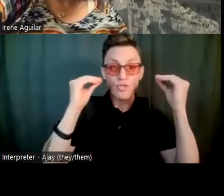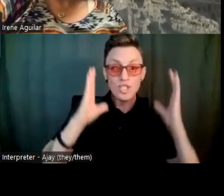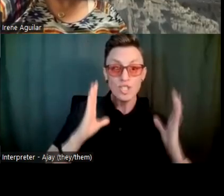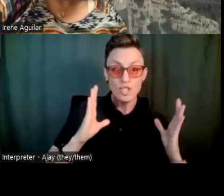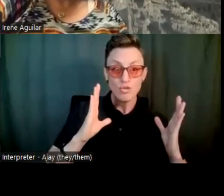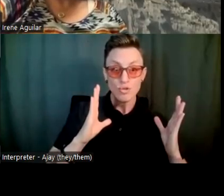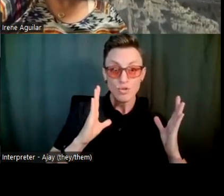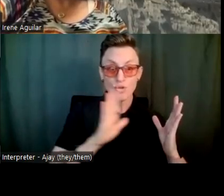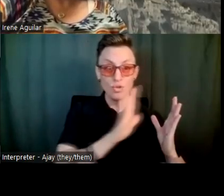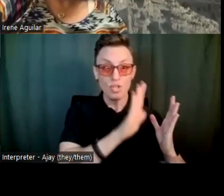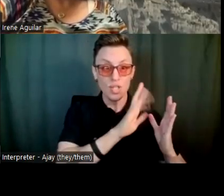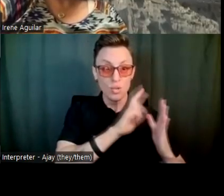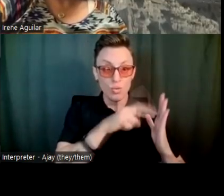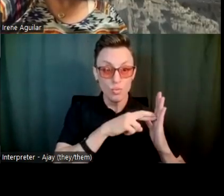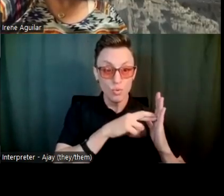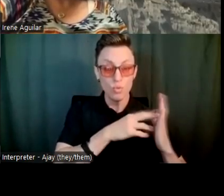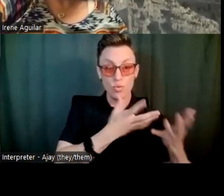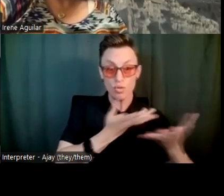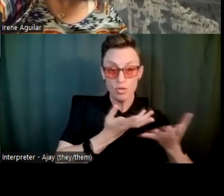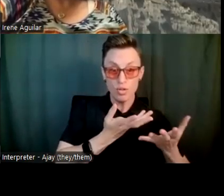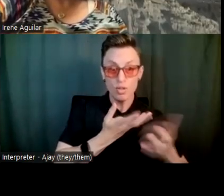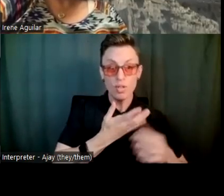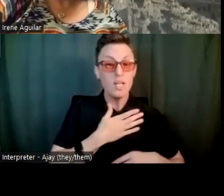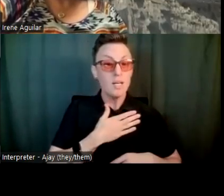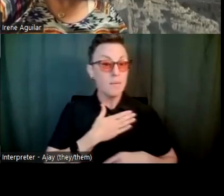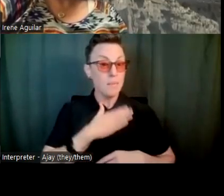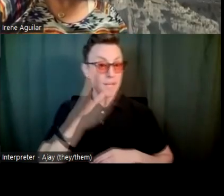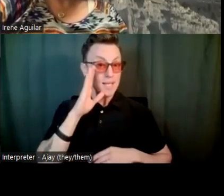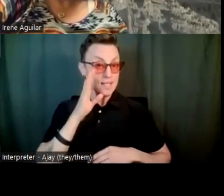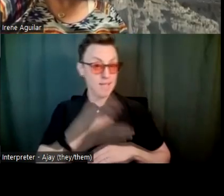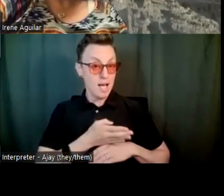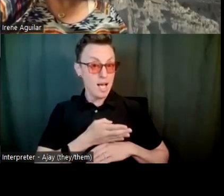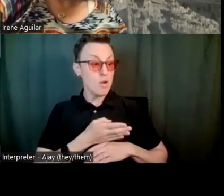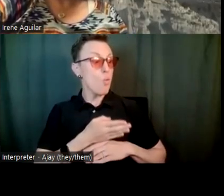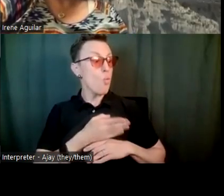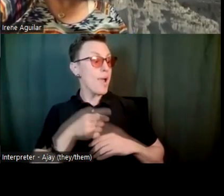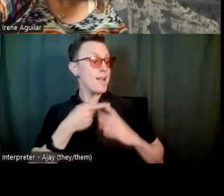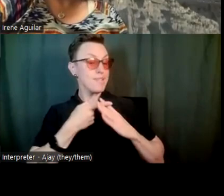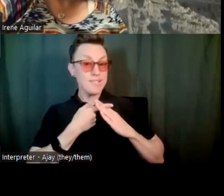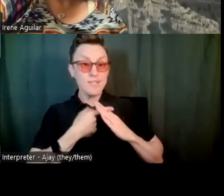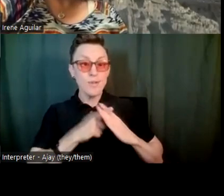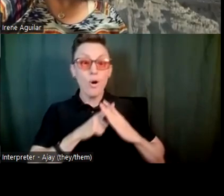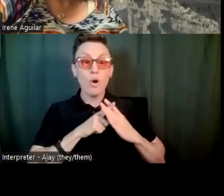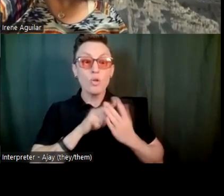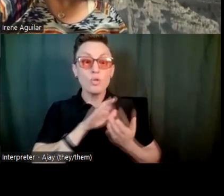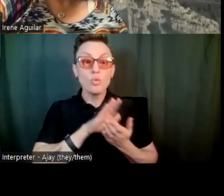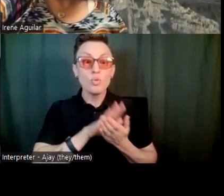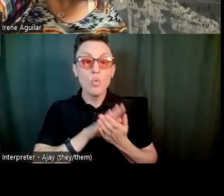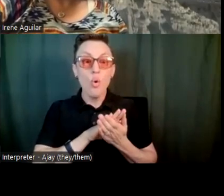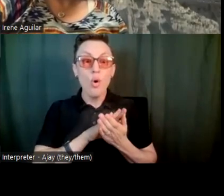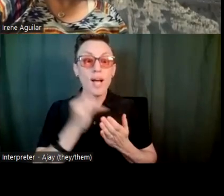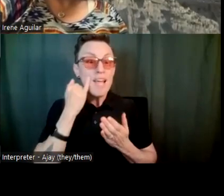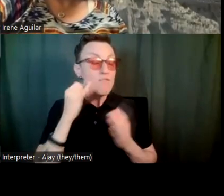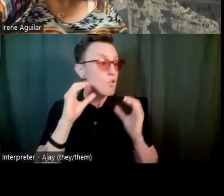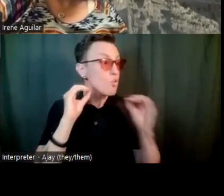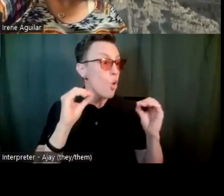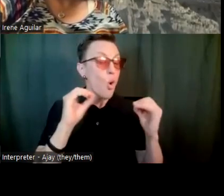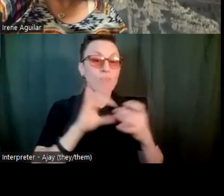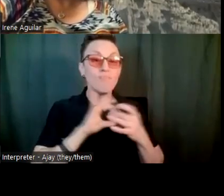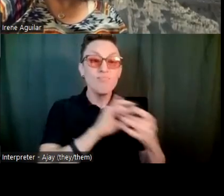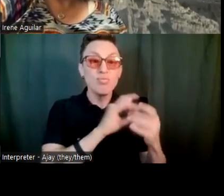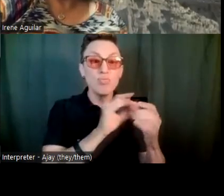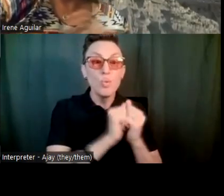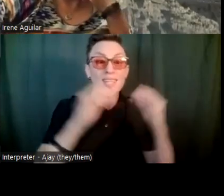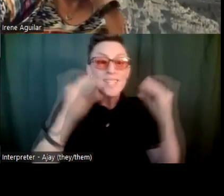noticed with my son from the time when he started school, if he did not have the connection with the teacher, then